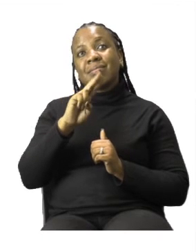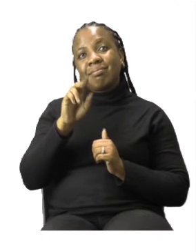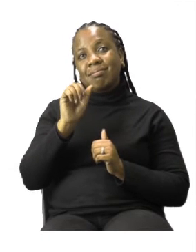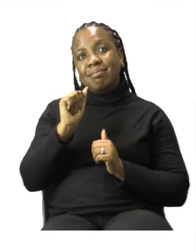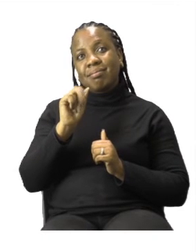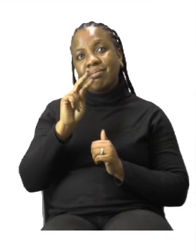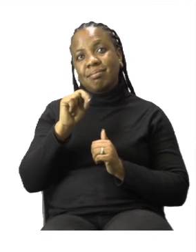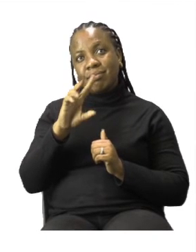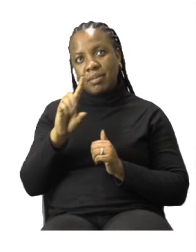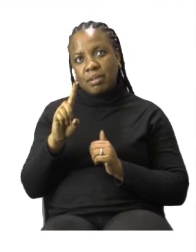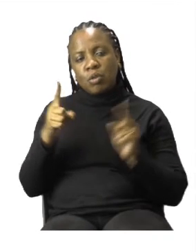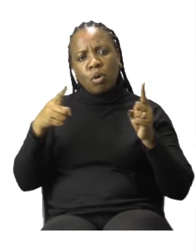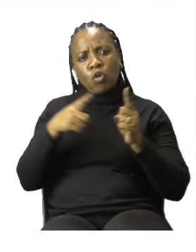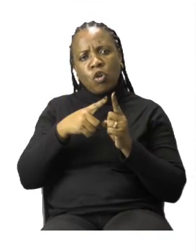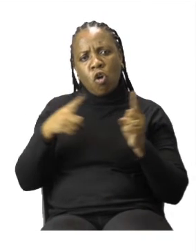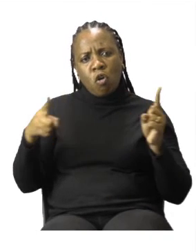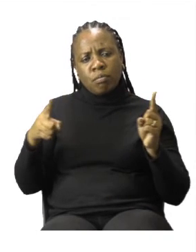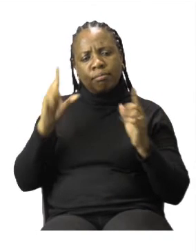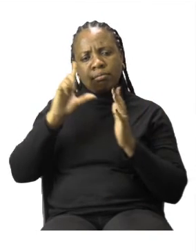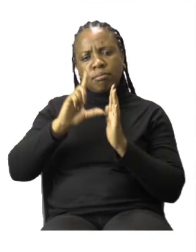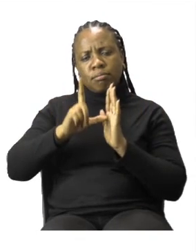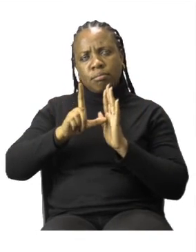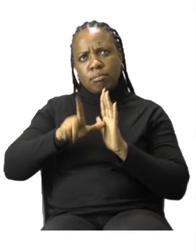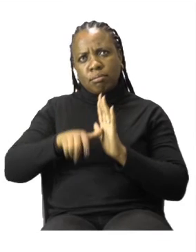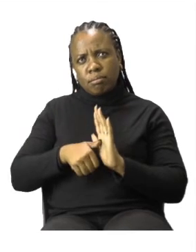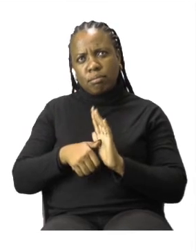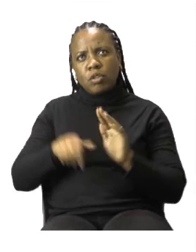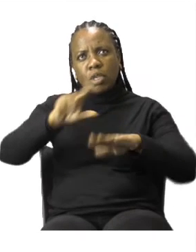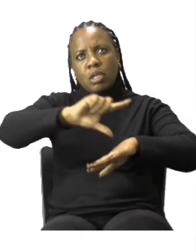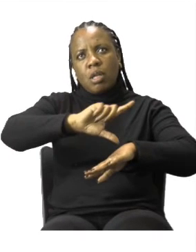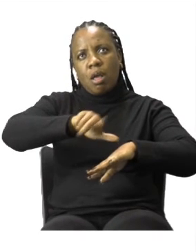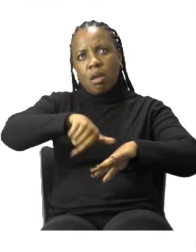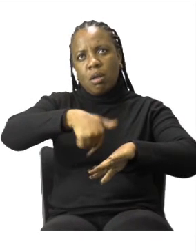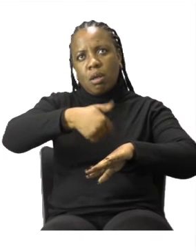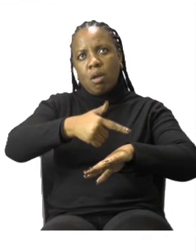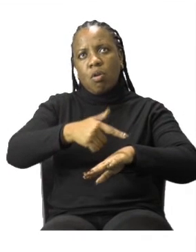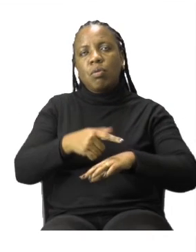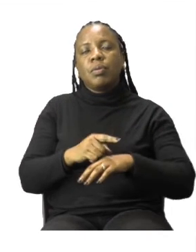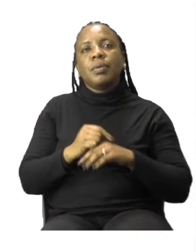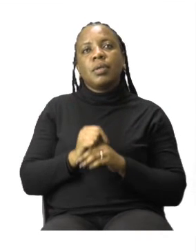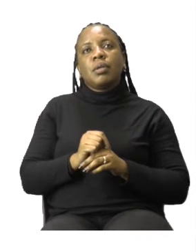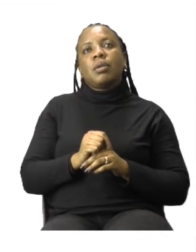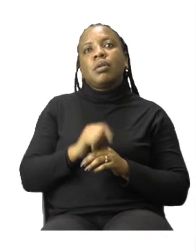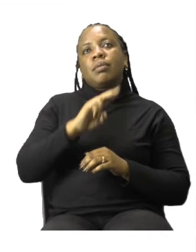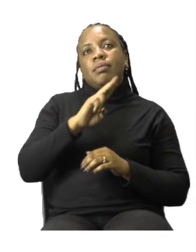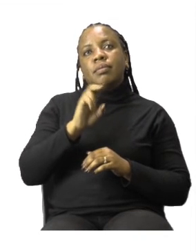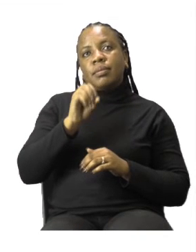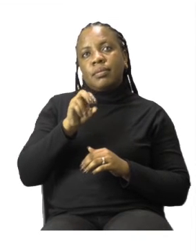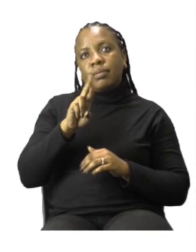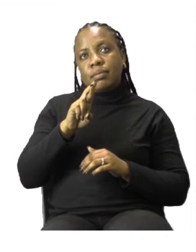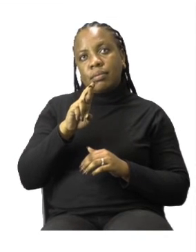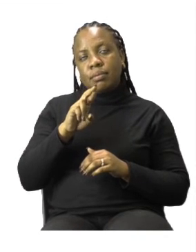hand is the short one. So we are going to do the first and the second one together. The first one says